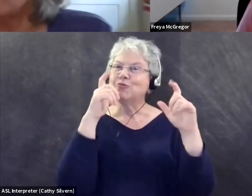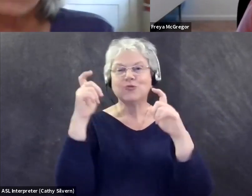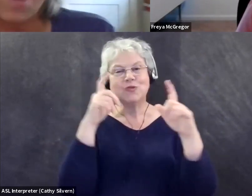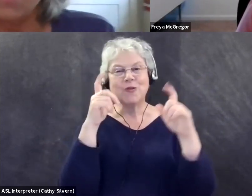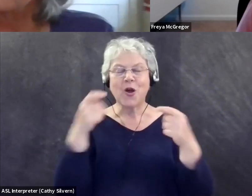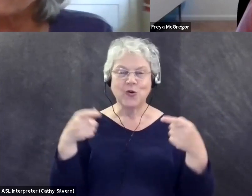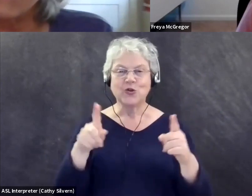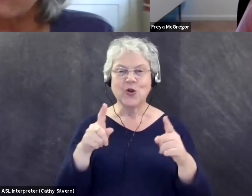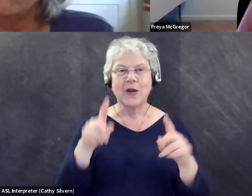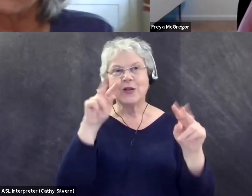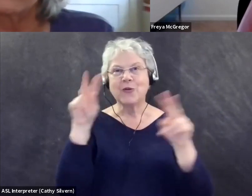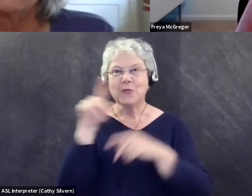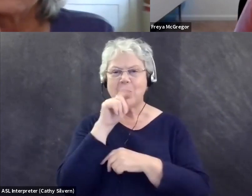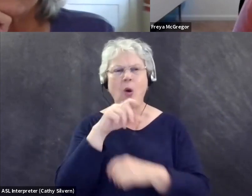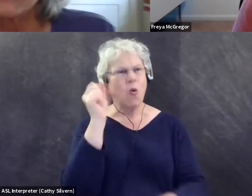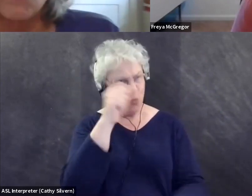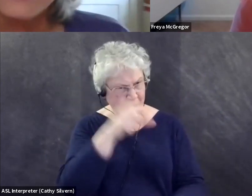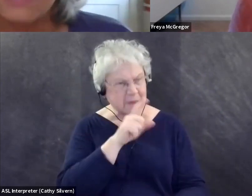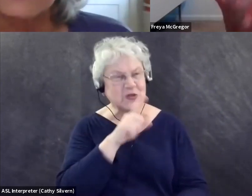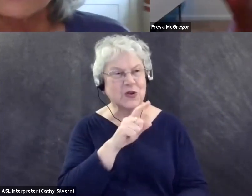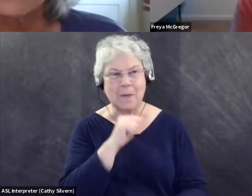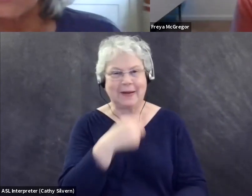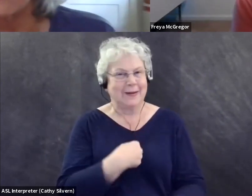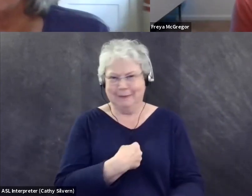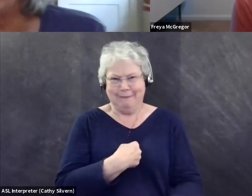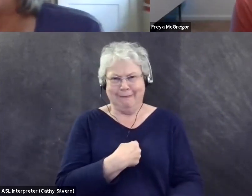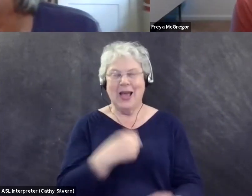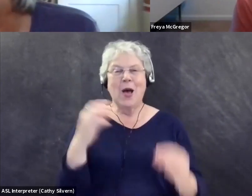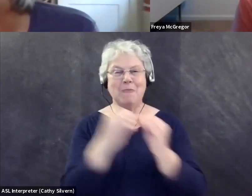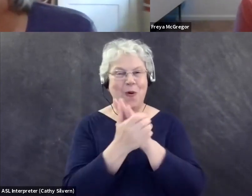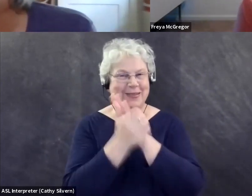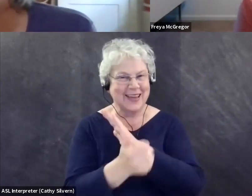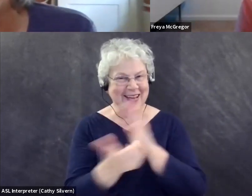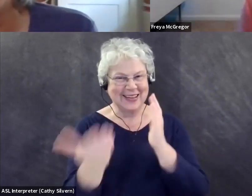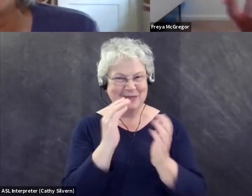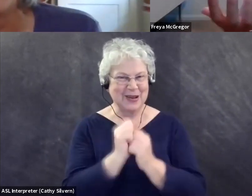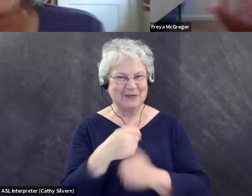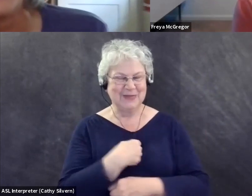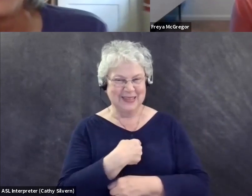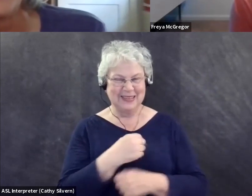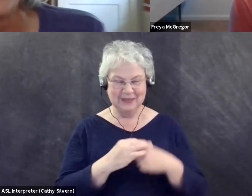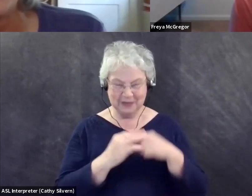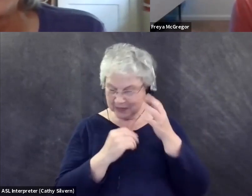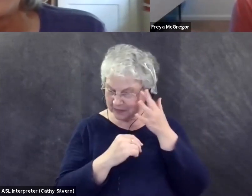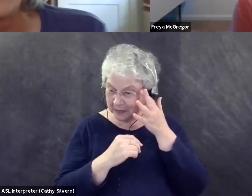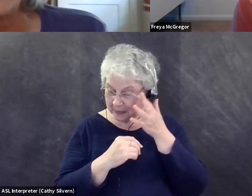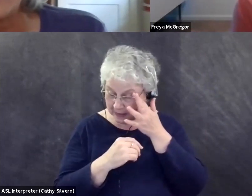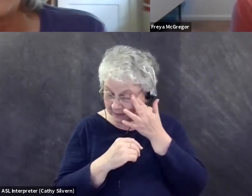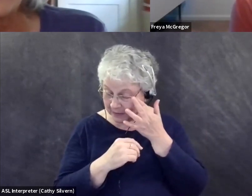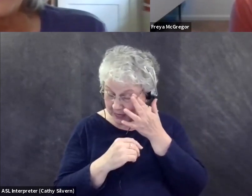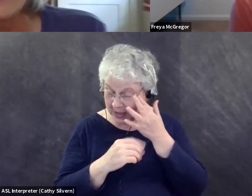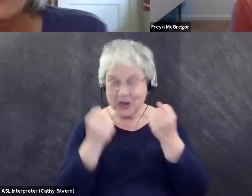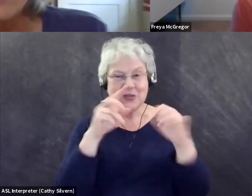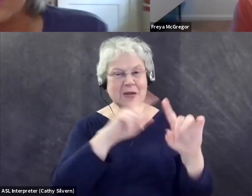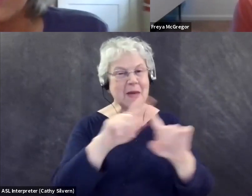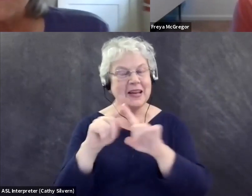they're birding. Oh yeah. I'm sure they're out there. They're more talented than I am. Well, and of course, because there's so many different ways to enjoy